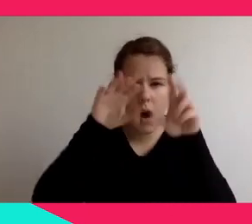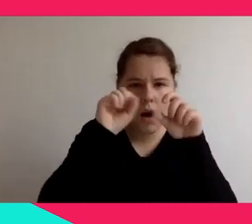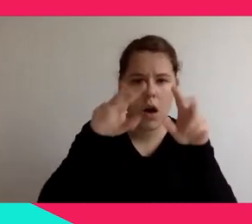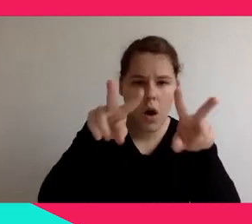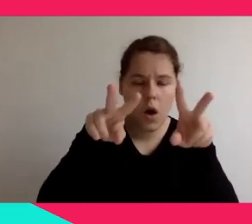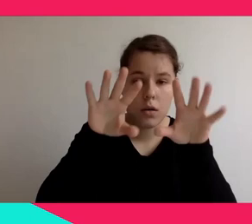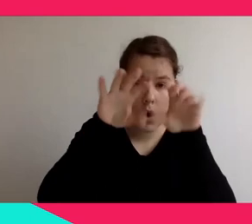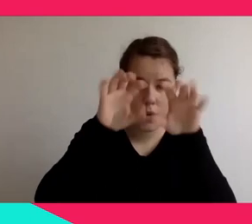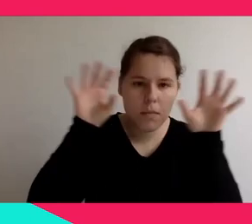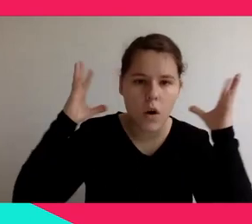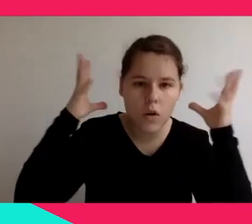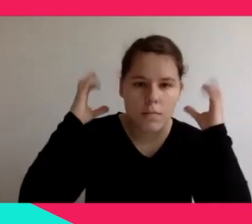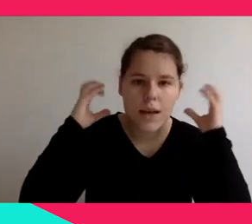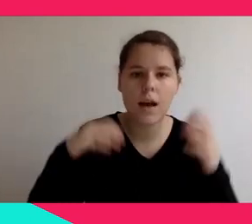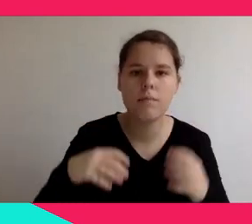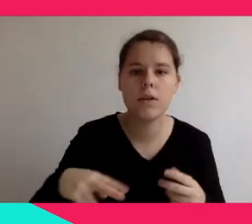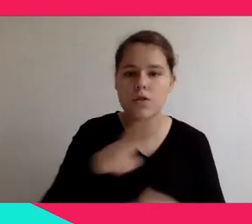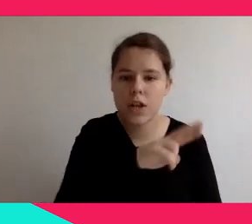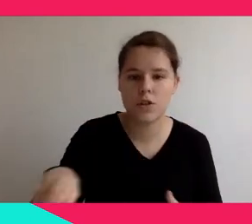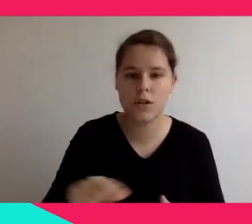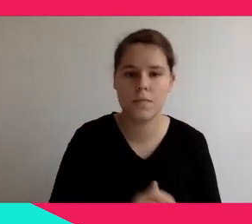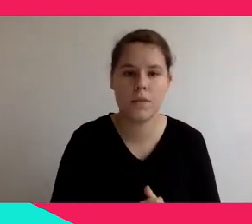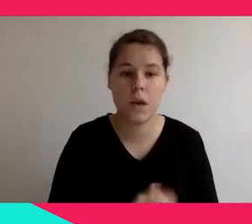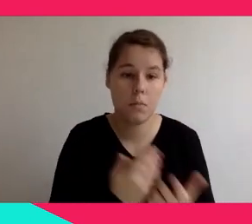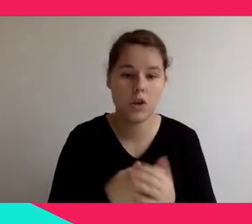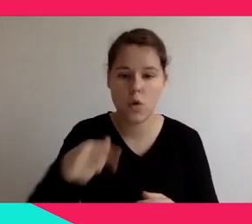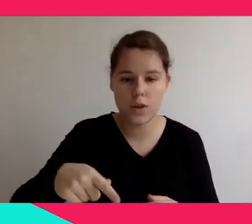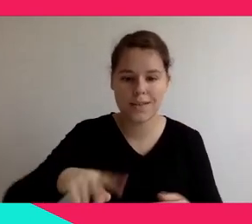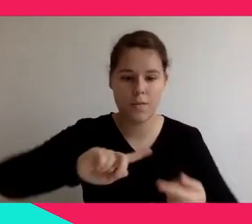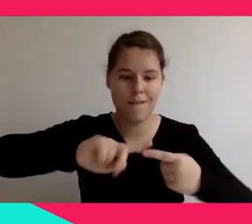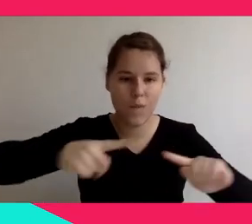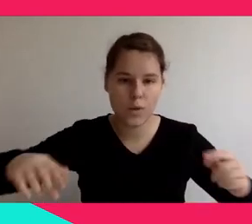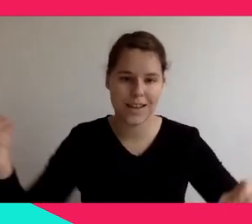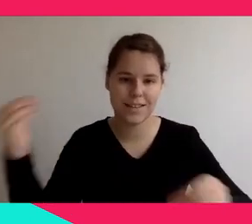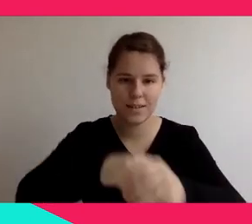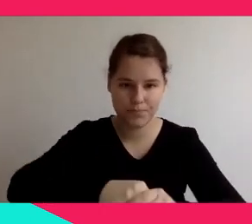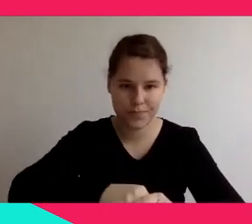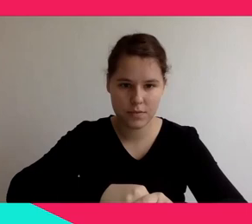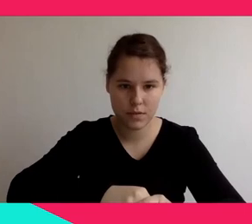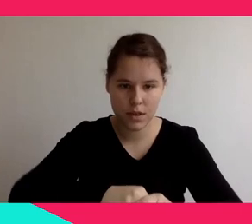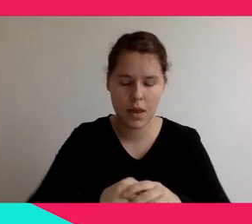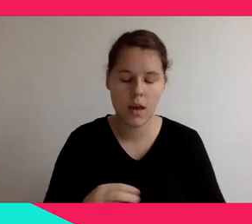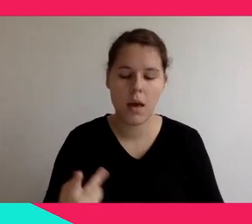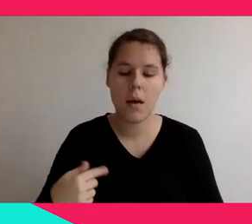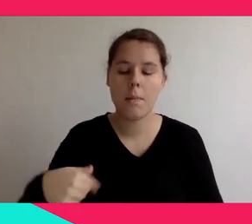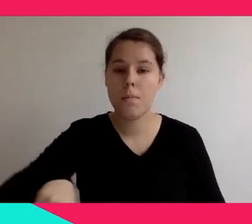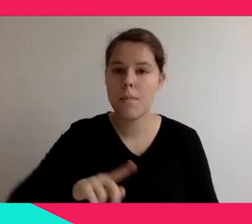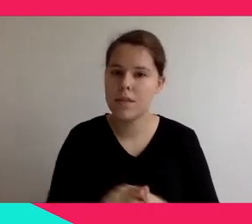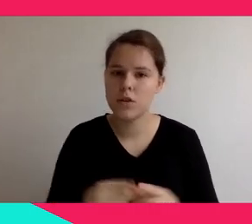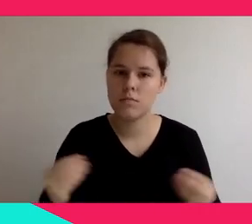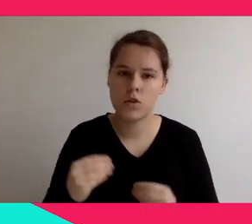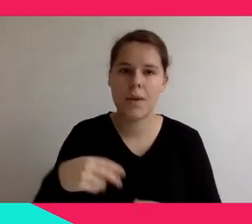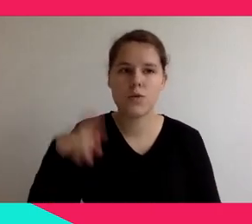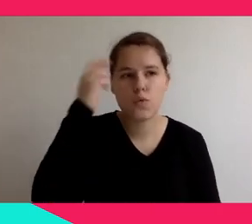And it goes further. Understanding something also means creating an